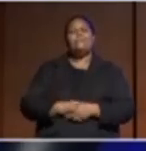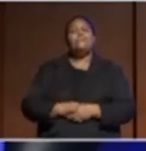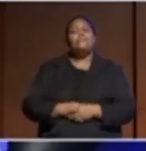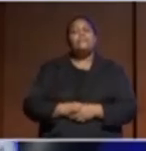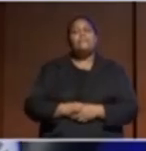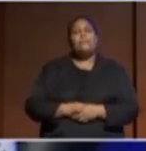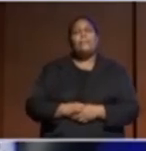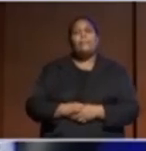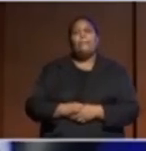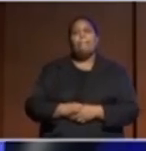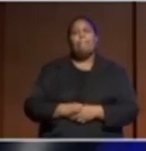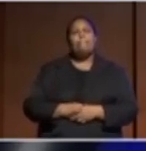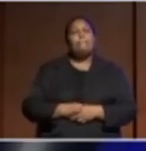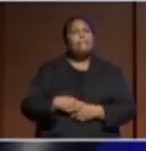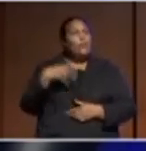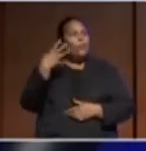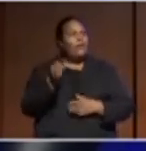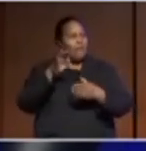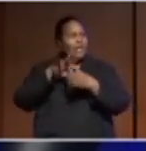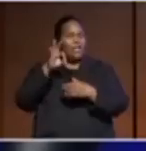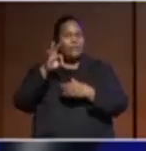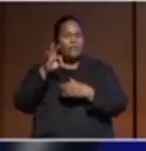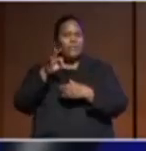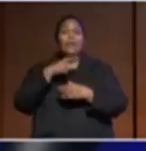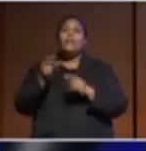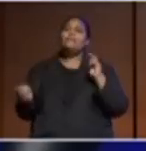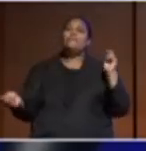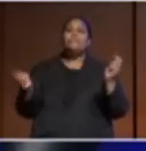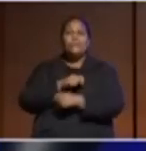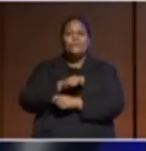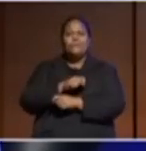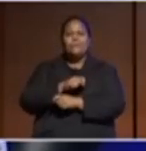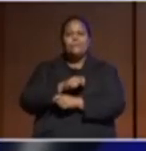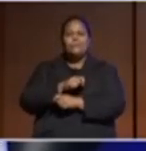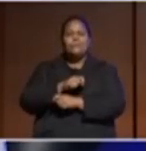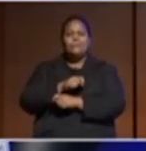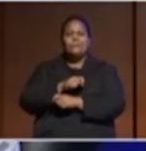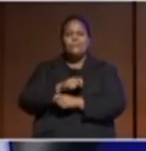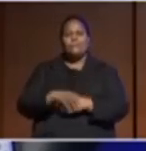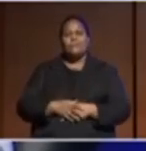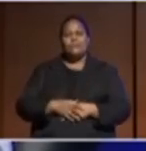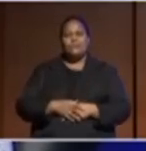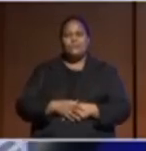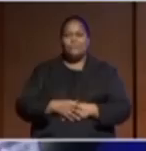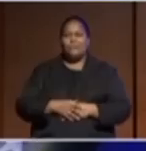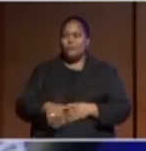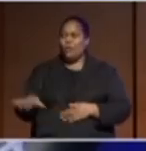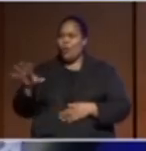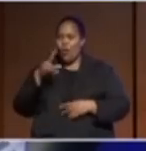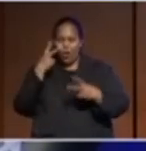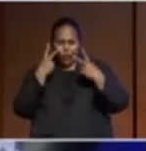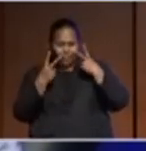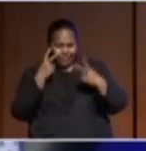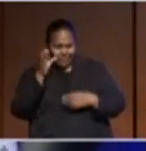We had an, an election and we turned it around. And every single visitor with political